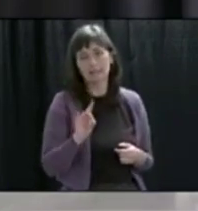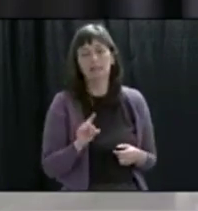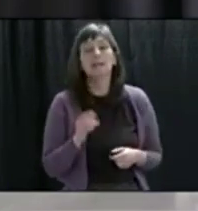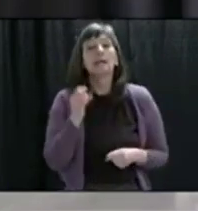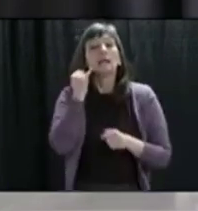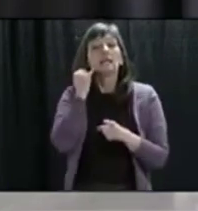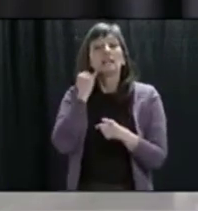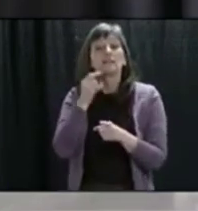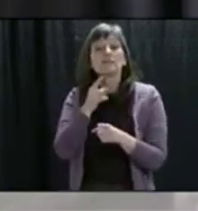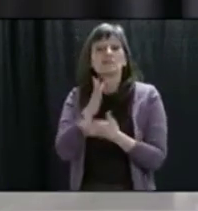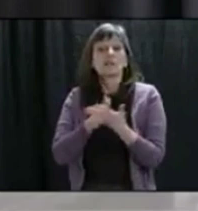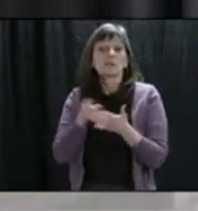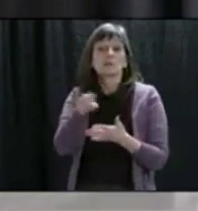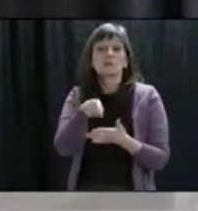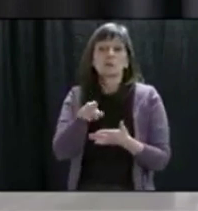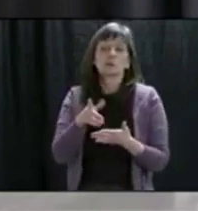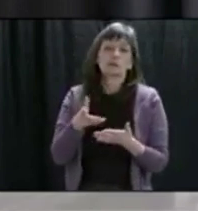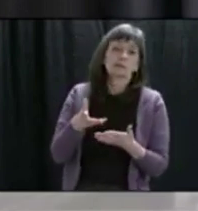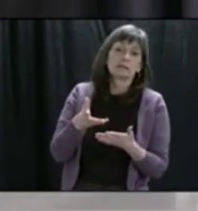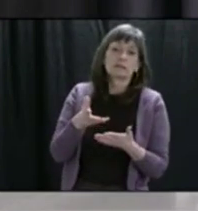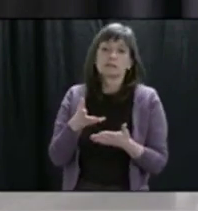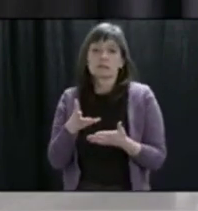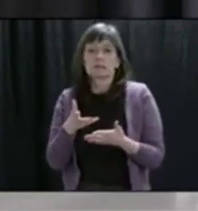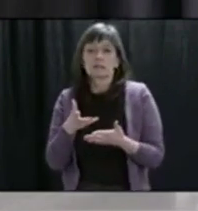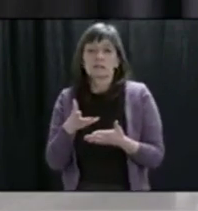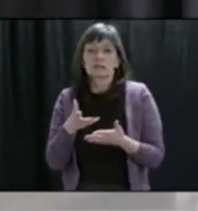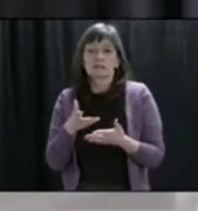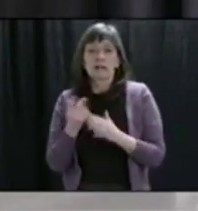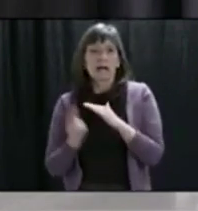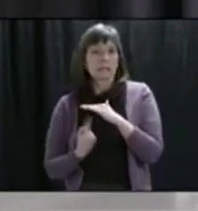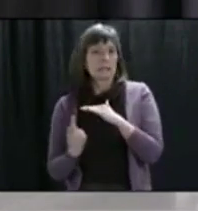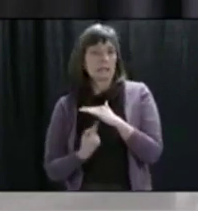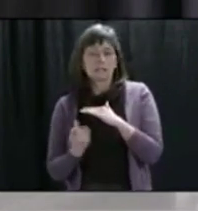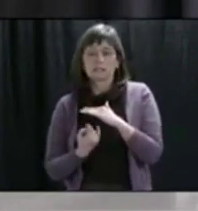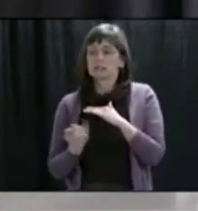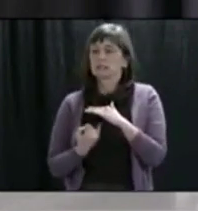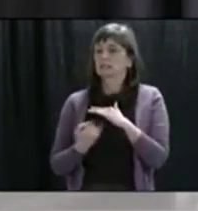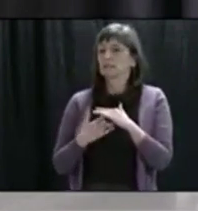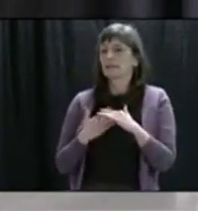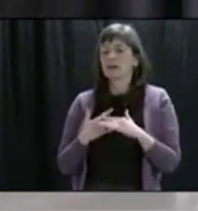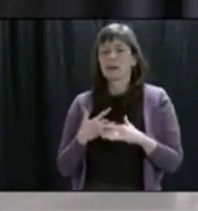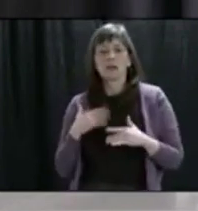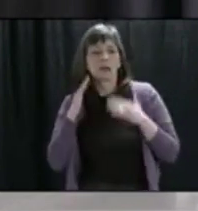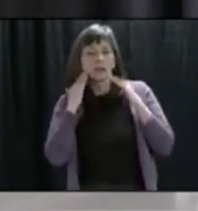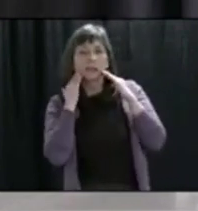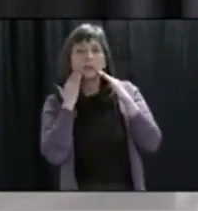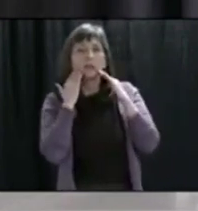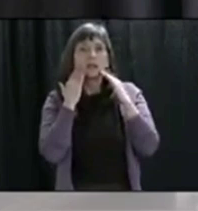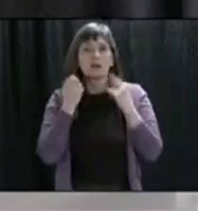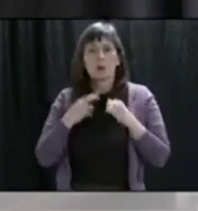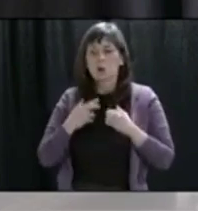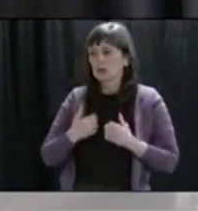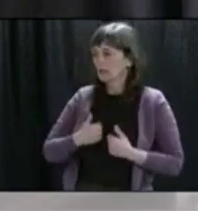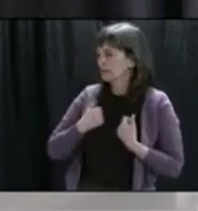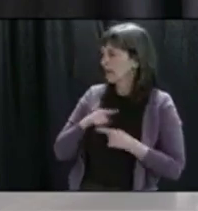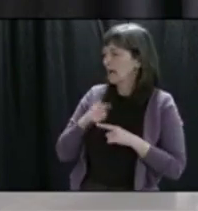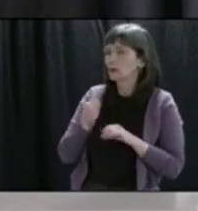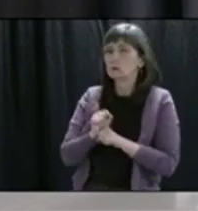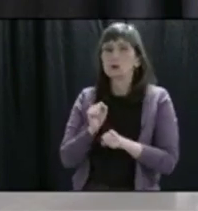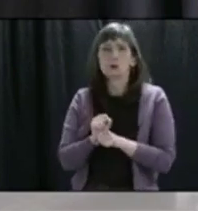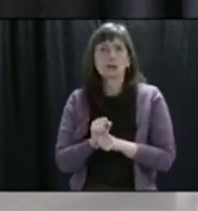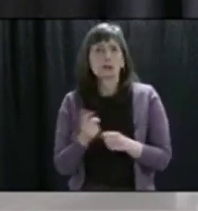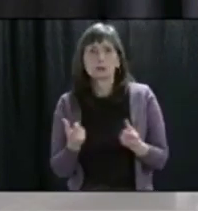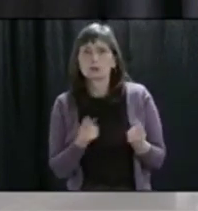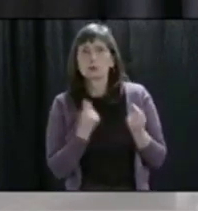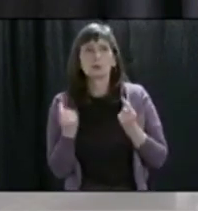those people who struggle with the rigours of isolation, from the point of view of the practicalities of life, we have the Red